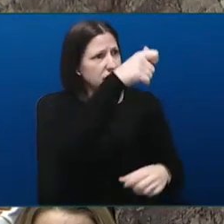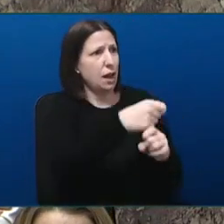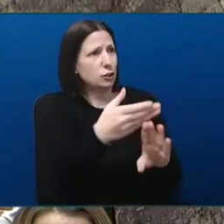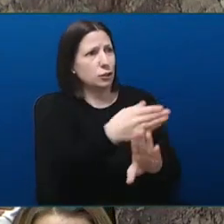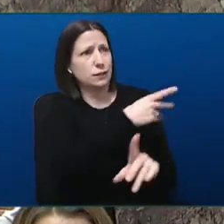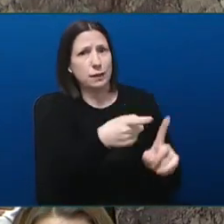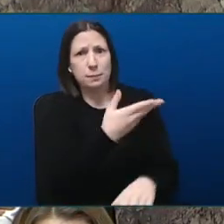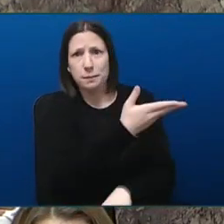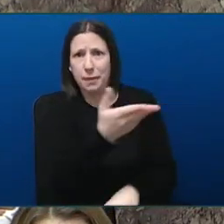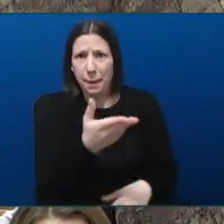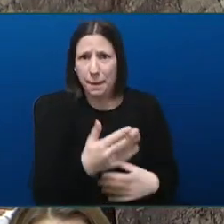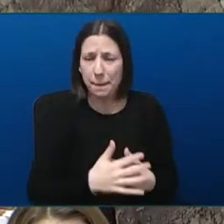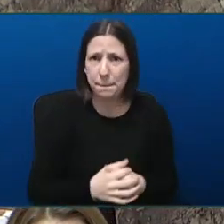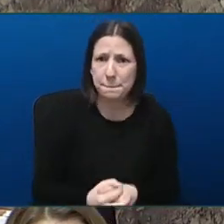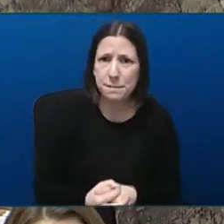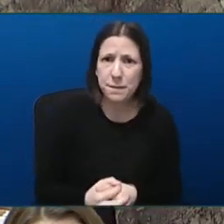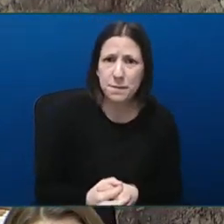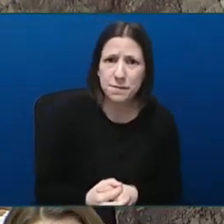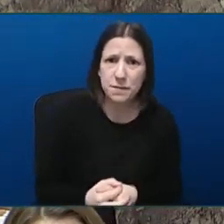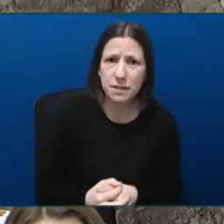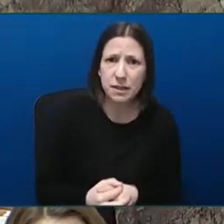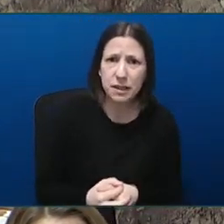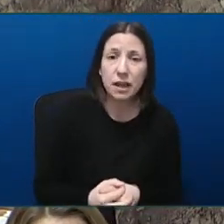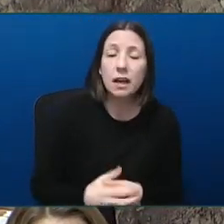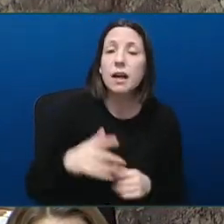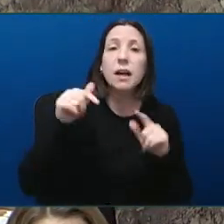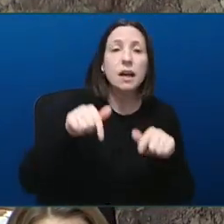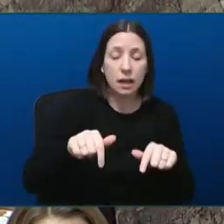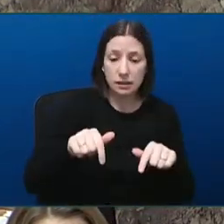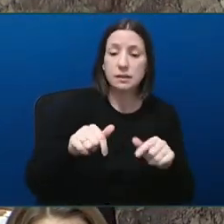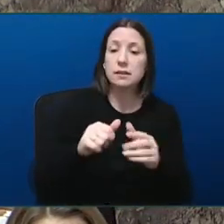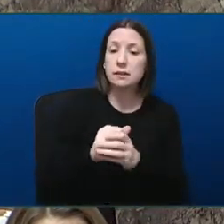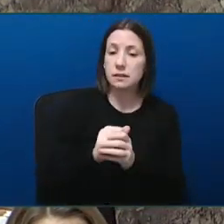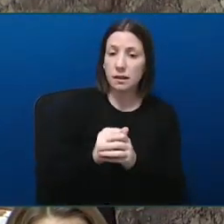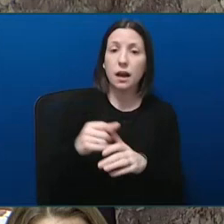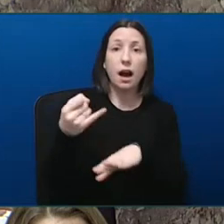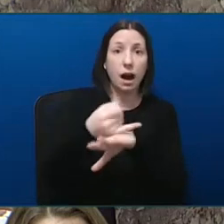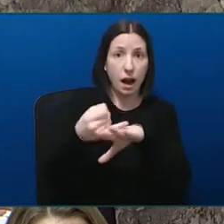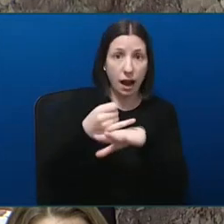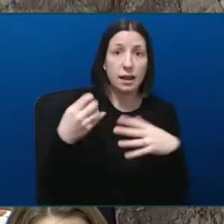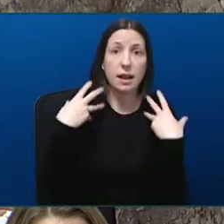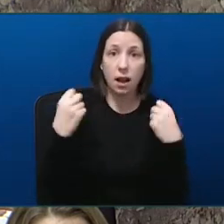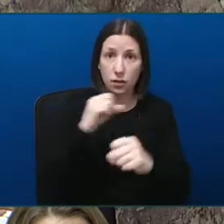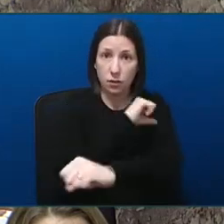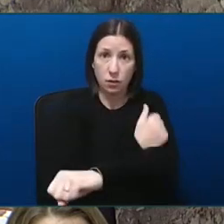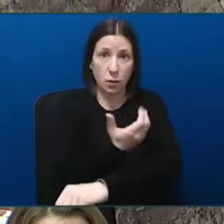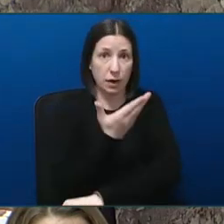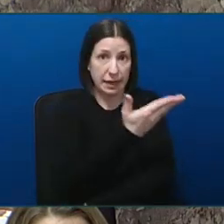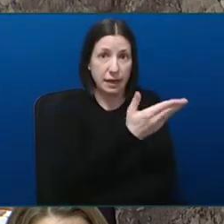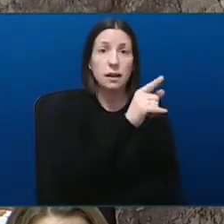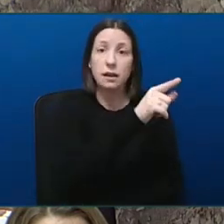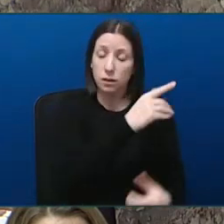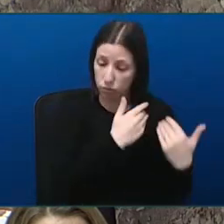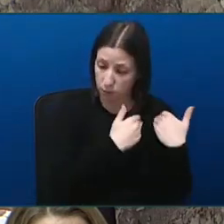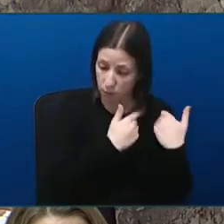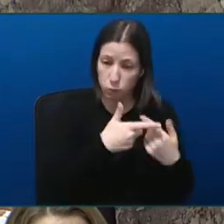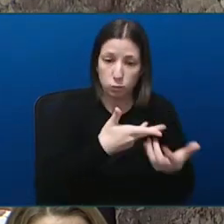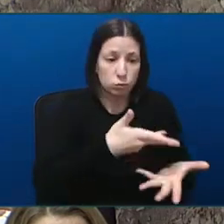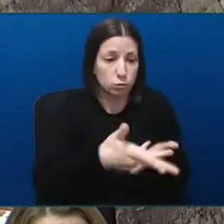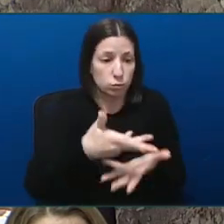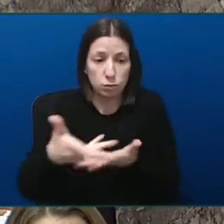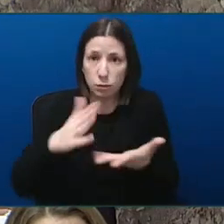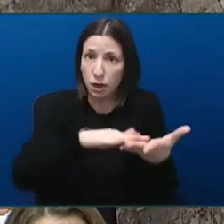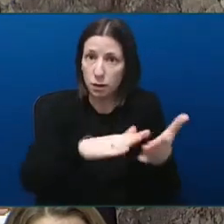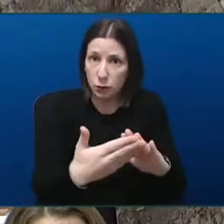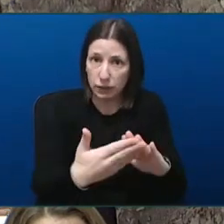Honourable Speaker, it is absolute responsibility of Island Health to work with communities, as it is my responsibility